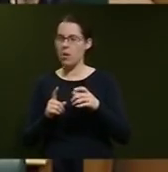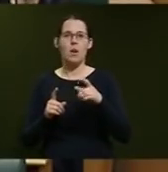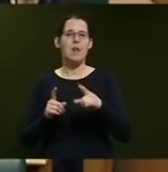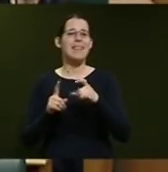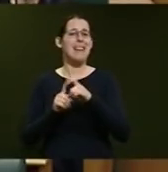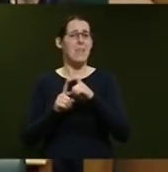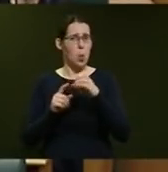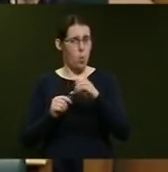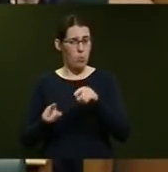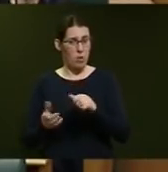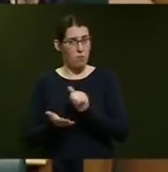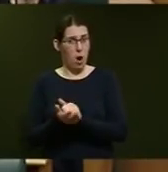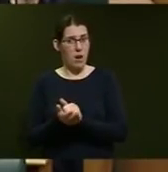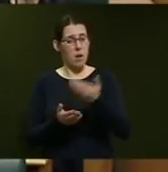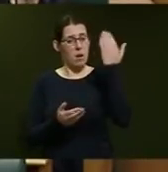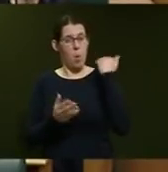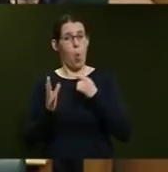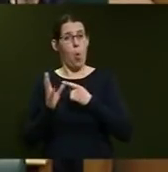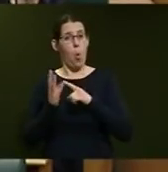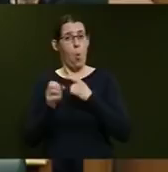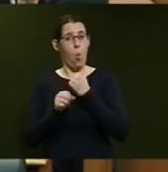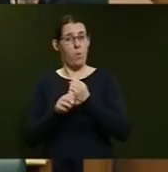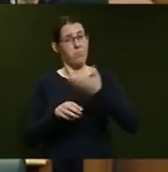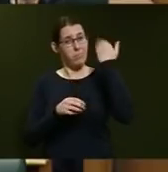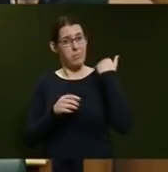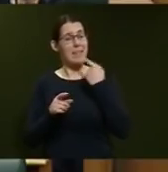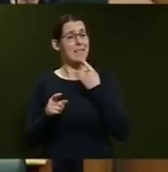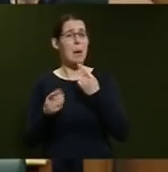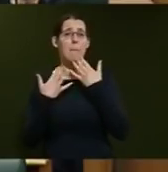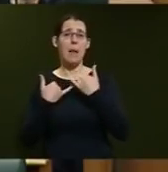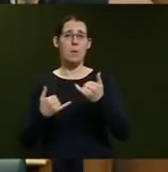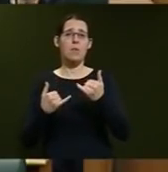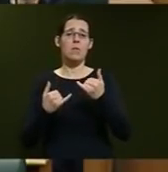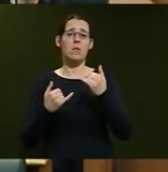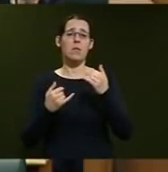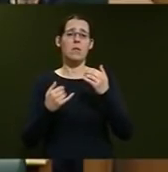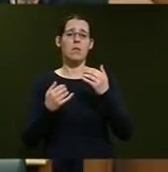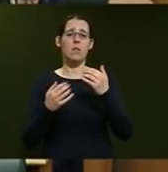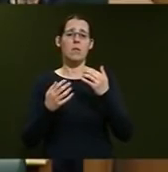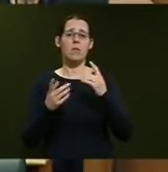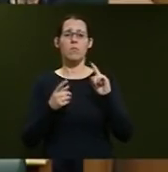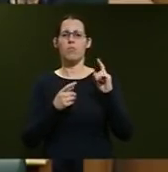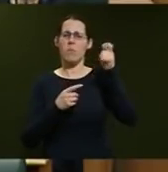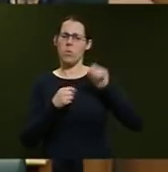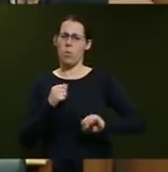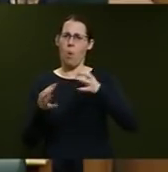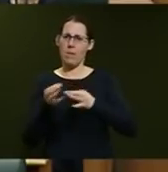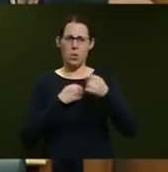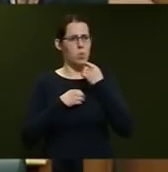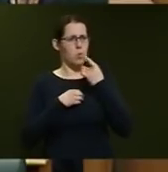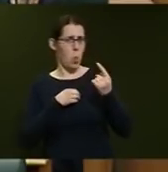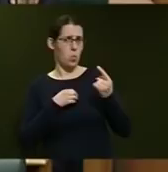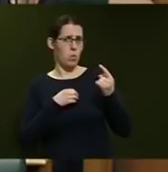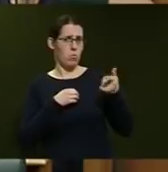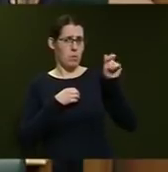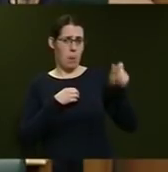of Internal Affairs told the Prime Minister's office about Claire Curran's meeting with Derek Handley? And how does this square with